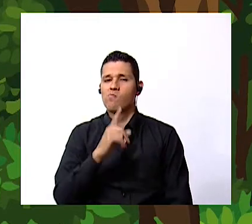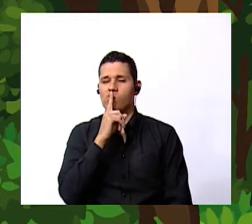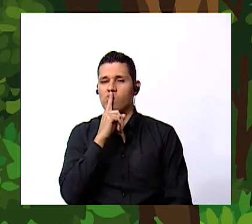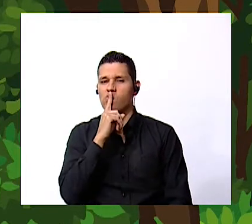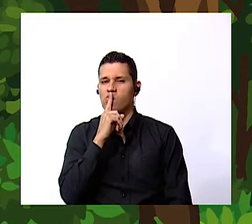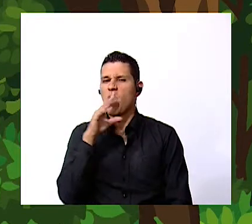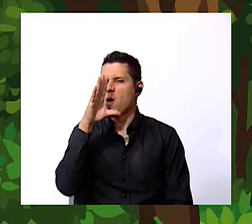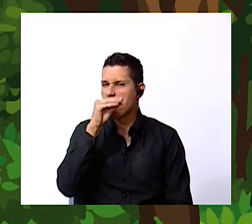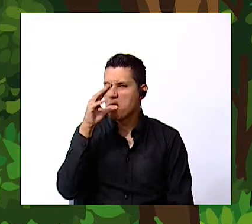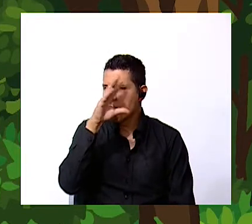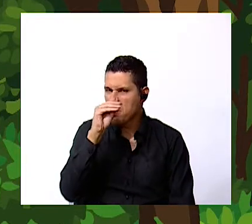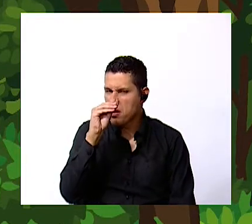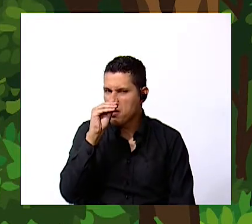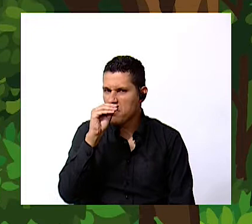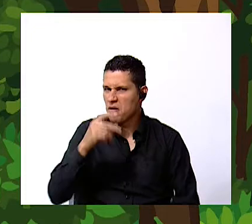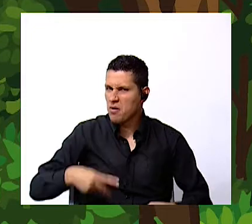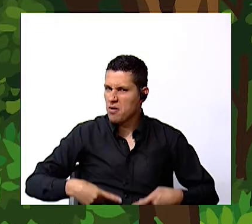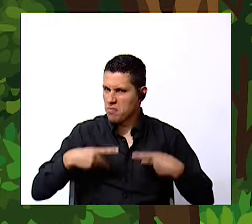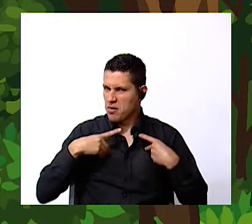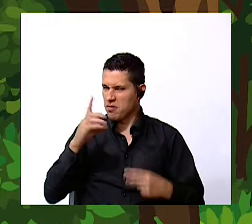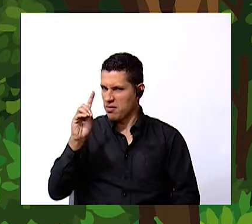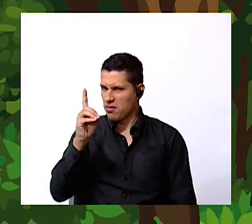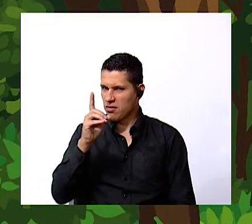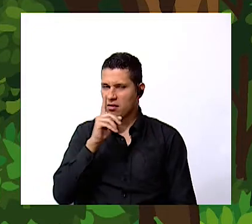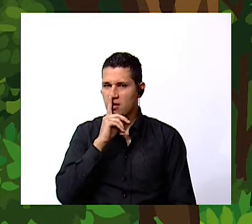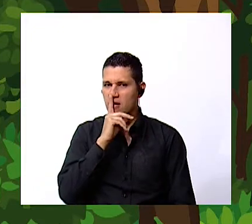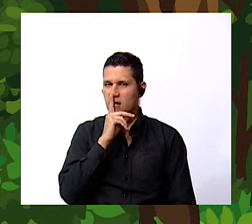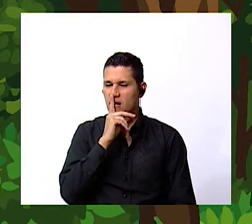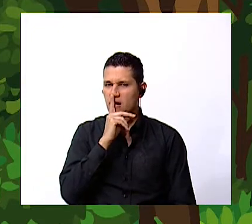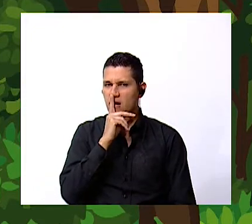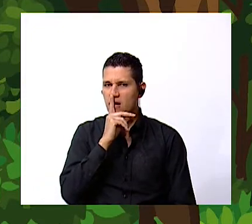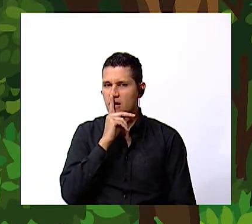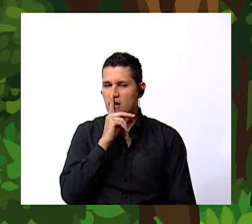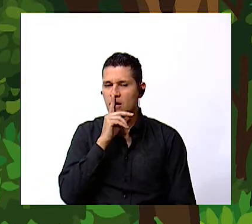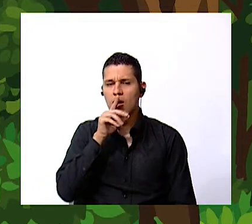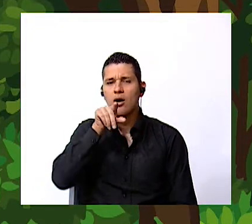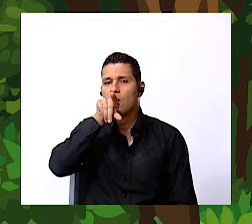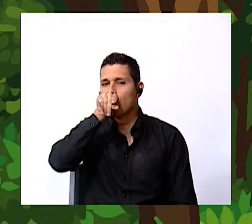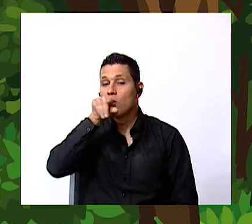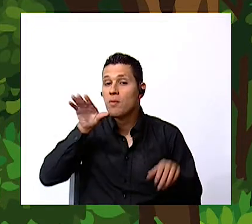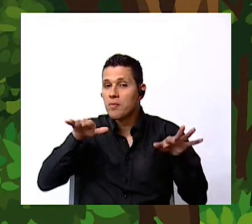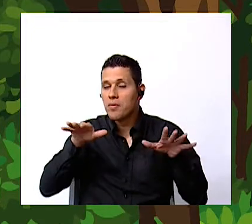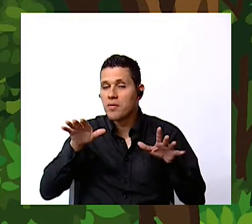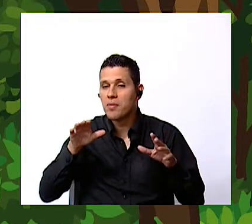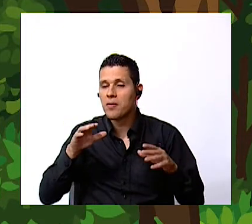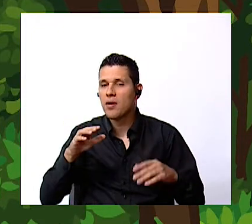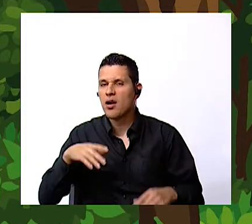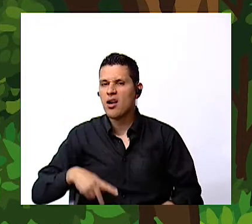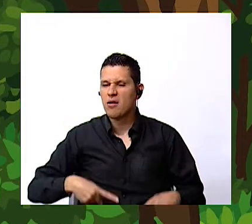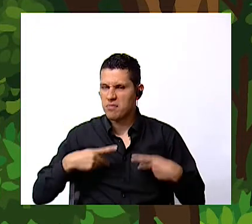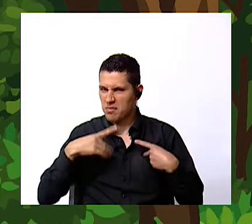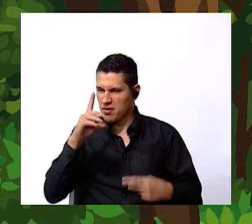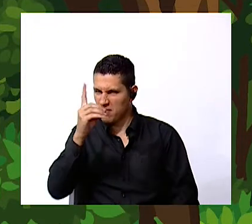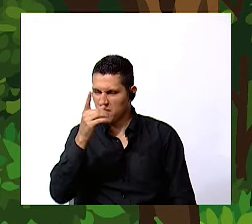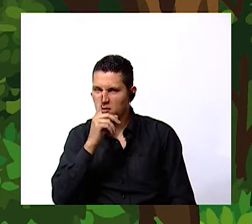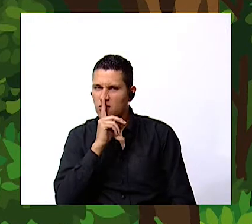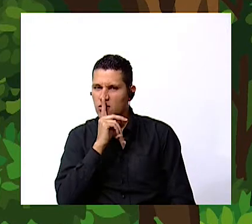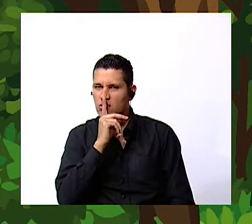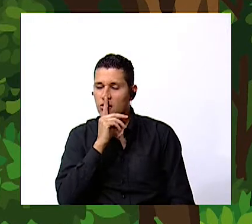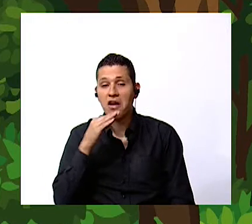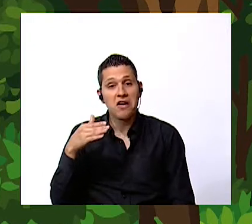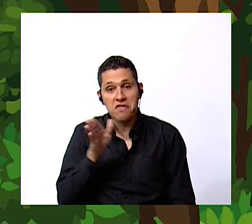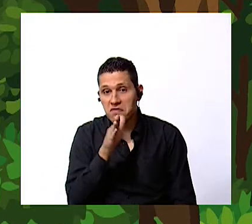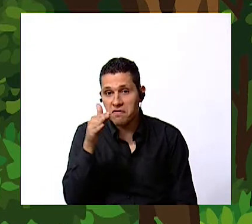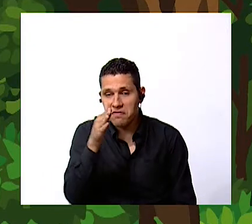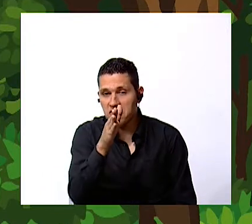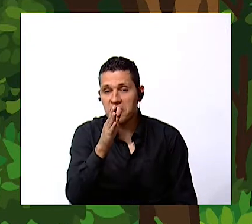live don't you hear los perros yes where do birds live where do fish live